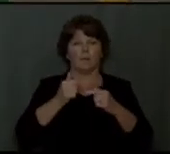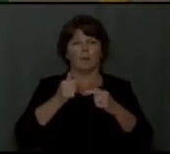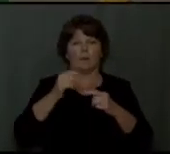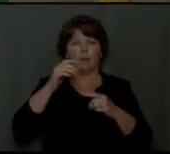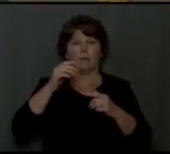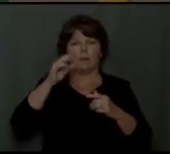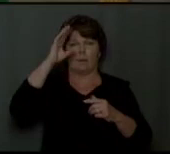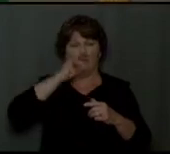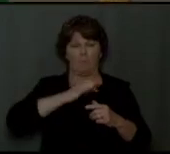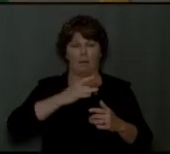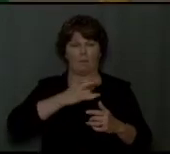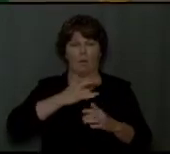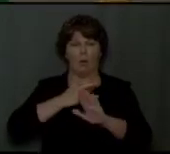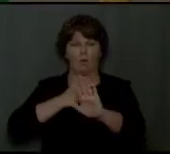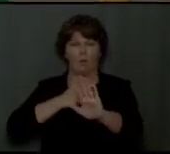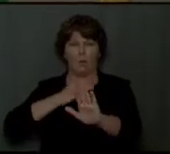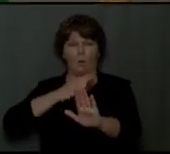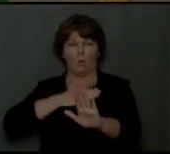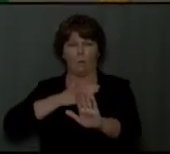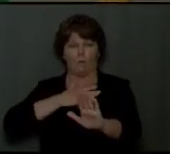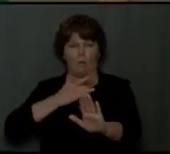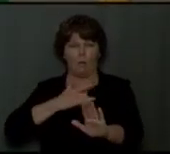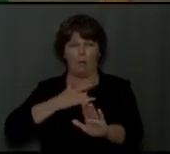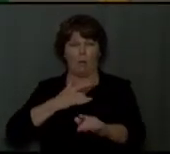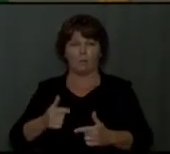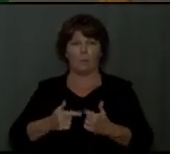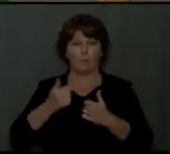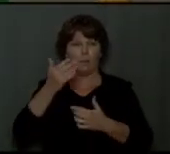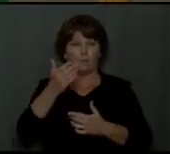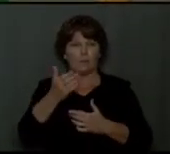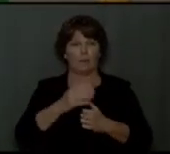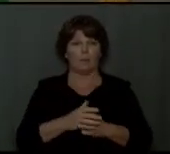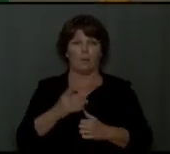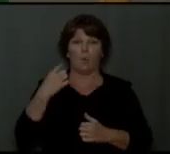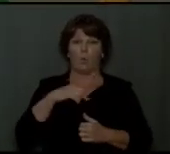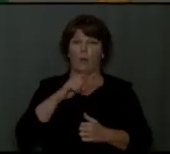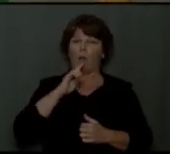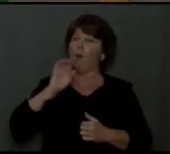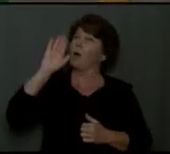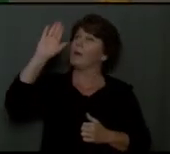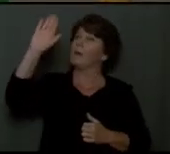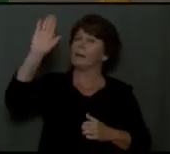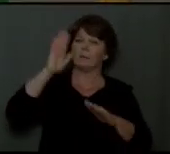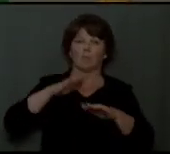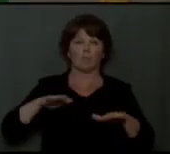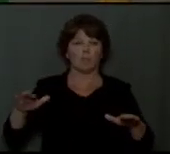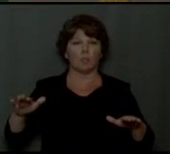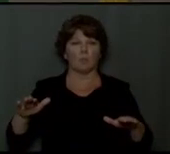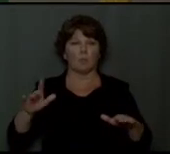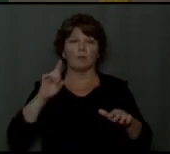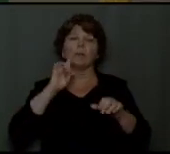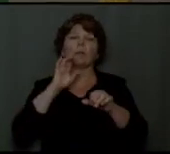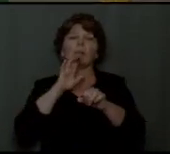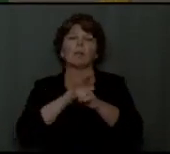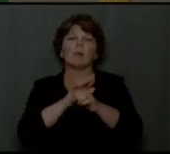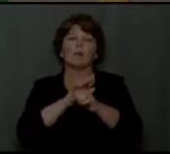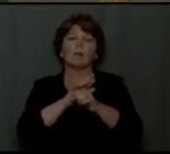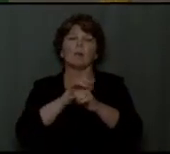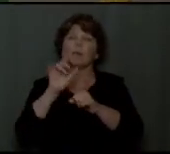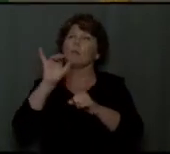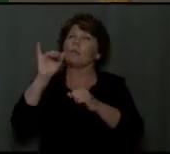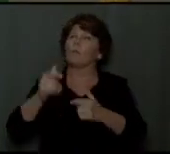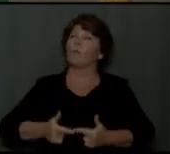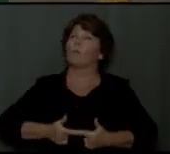Yes, in your hearts and in mine. We, as His beloved children, are guaranteed eternal life.